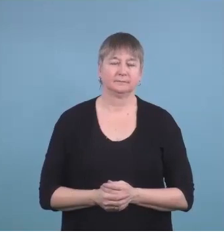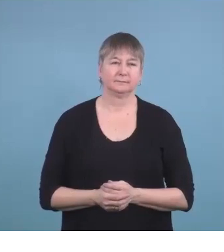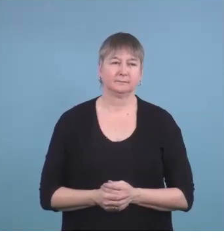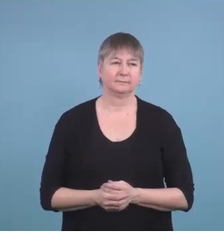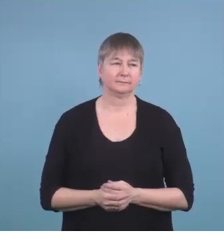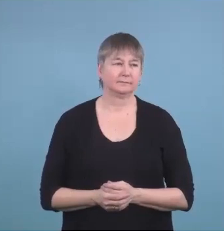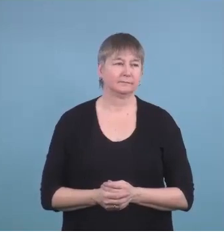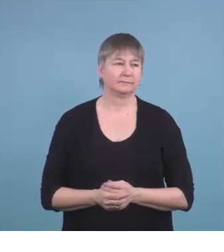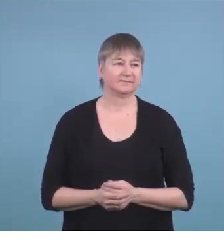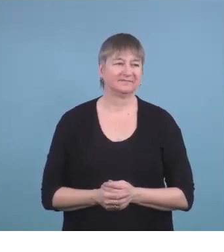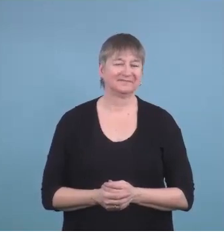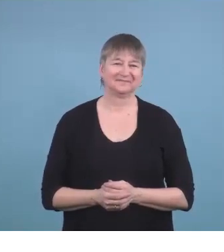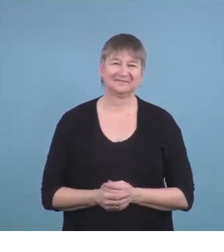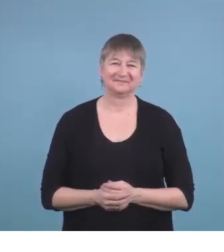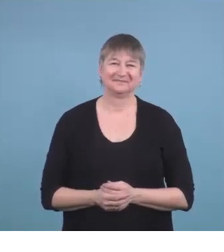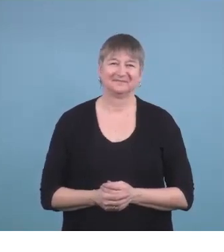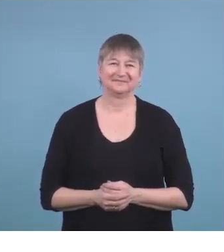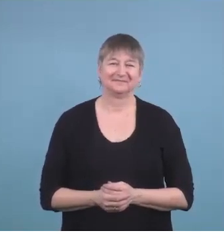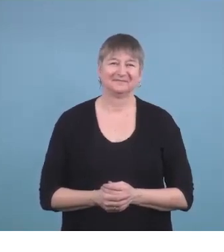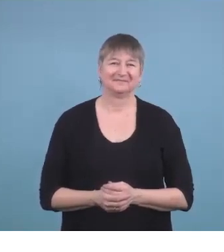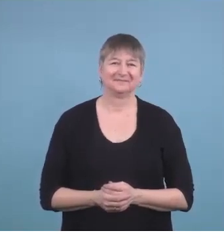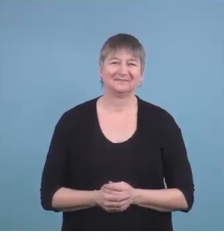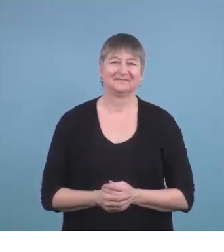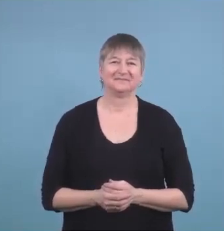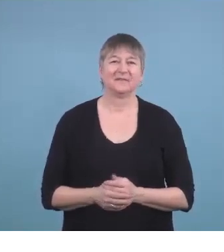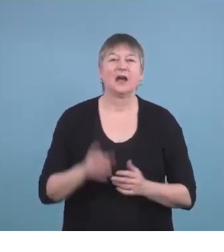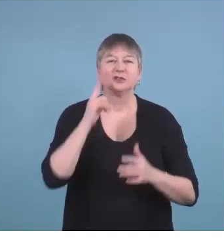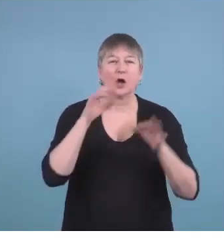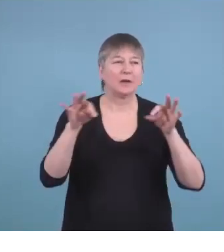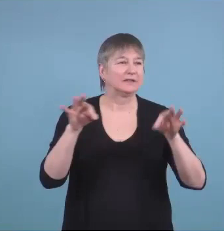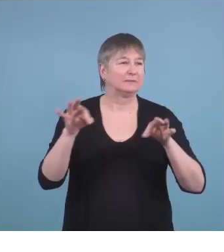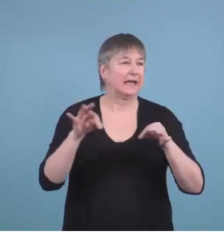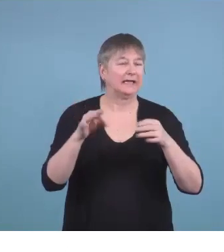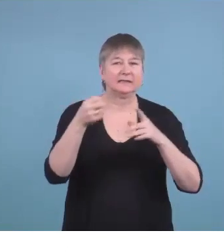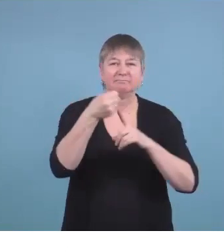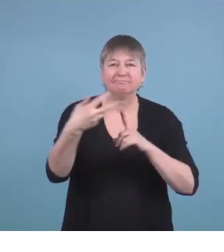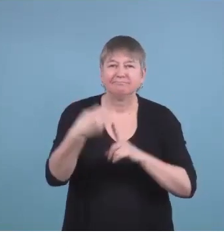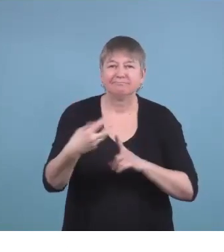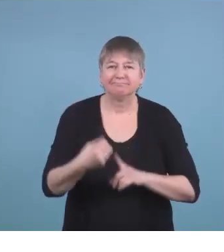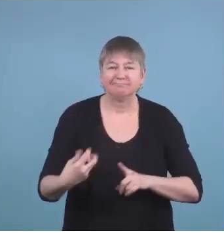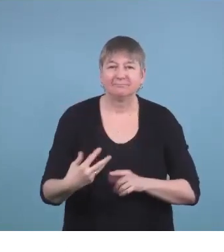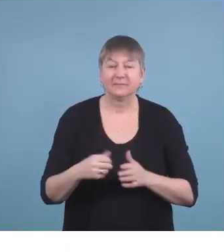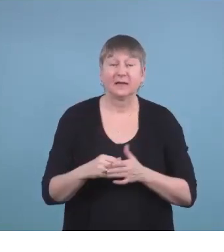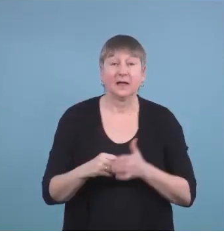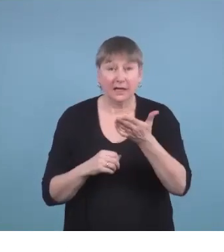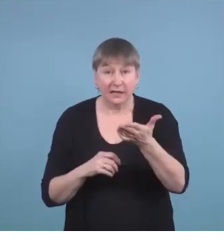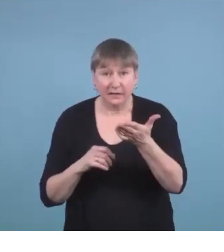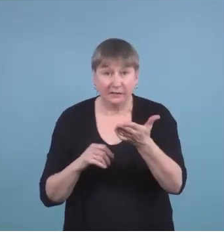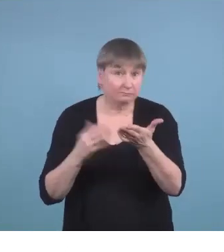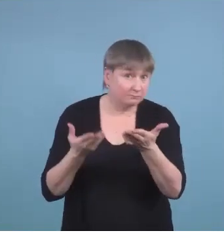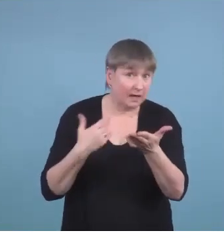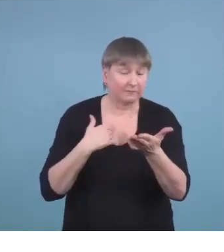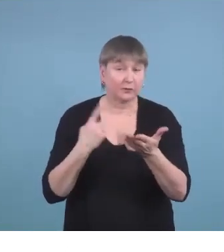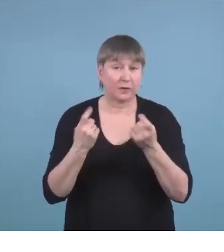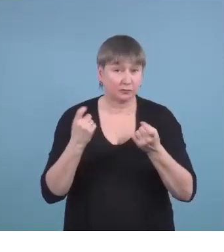So I'm kind of going to go through, talk about each one. If you have specific questions, please